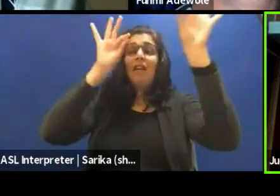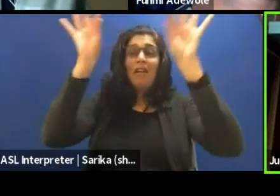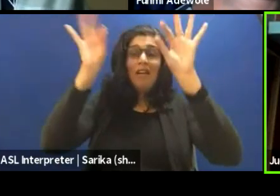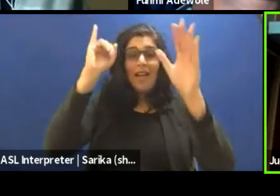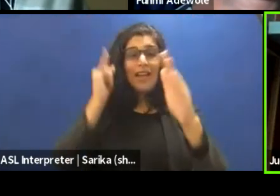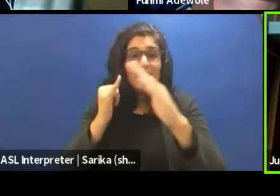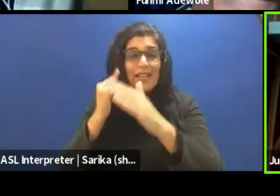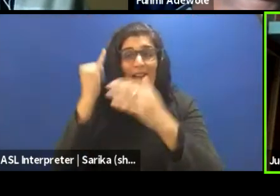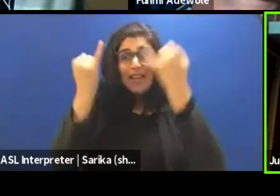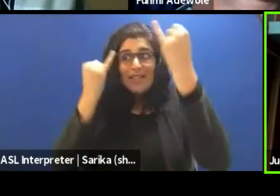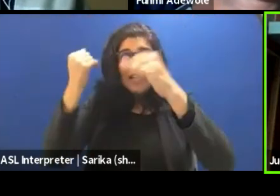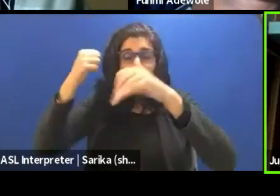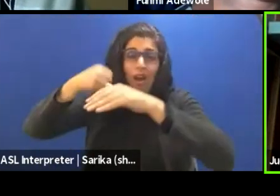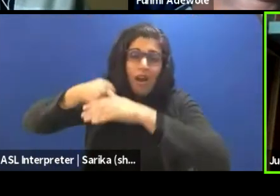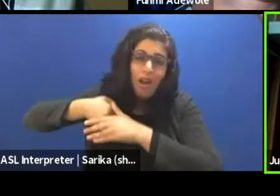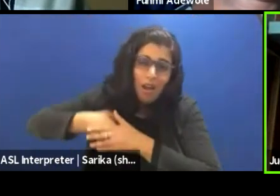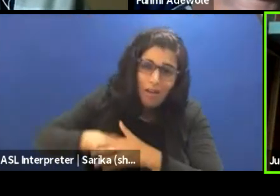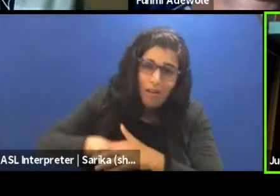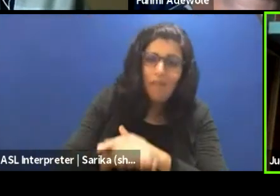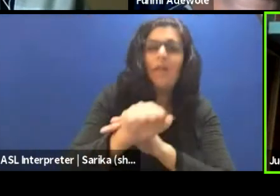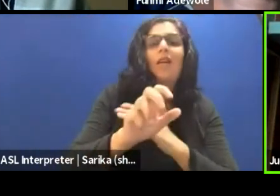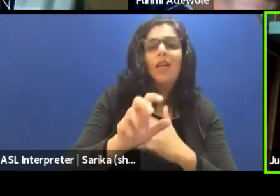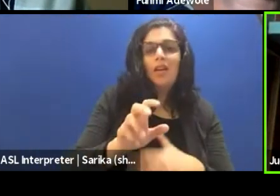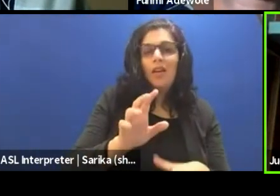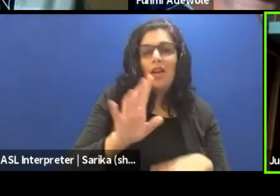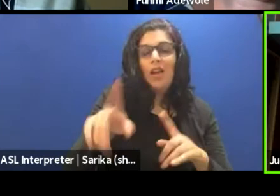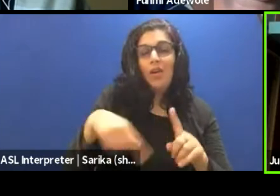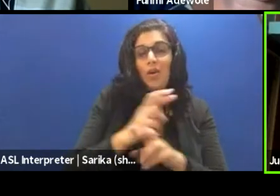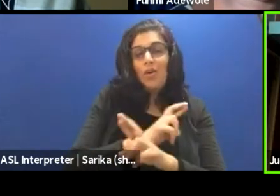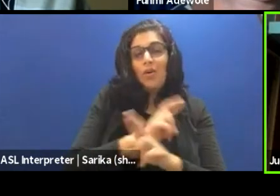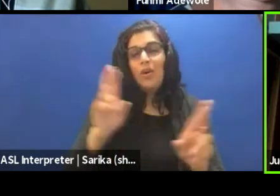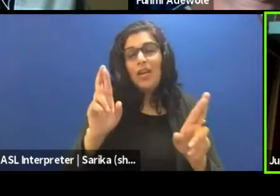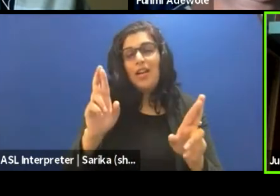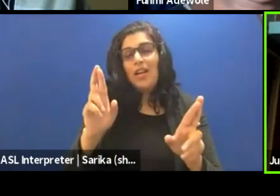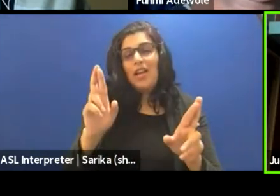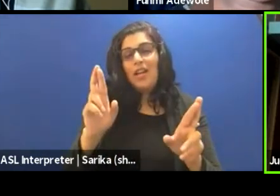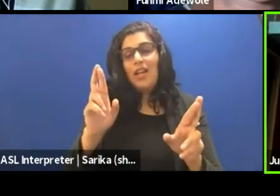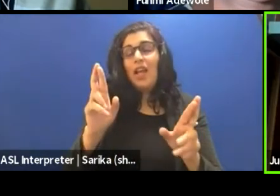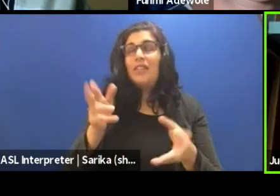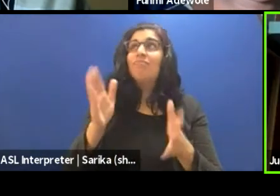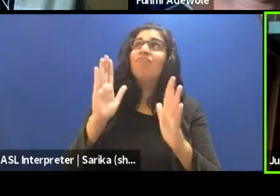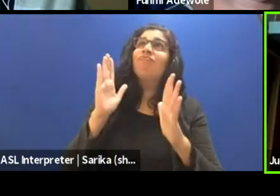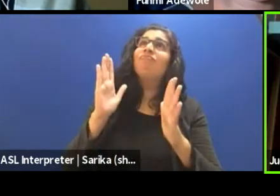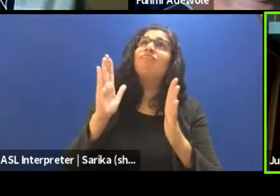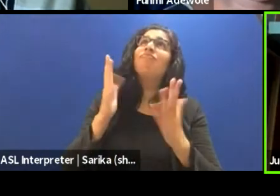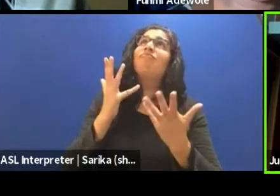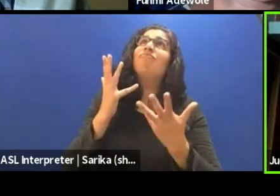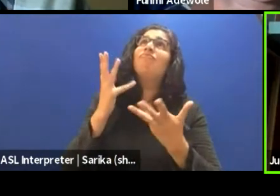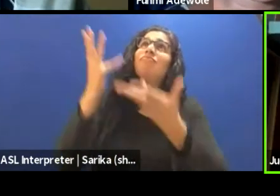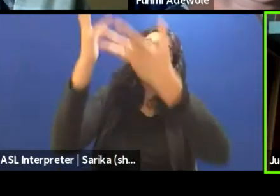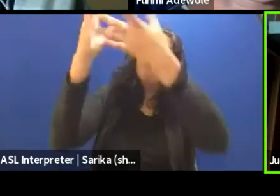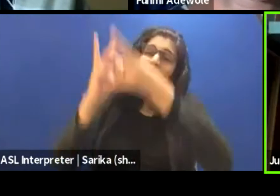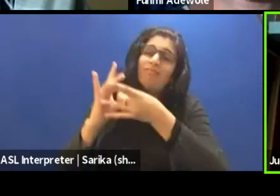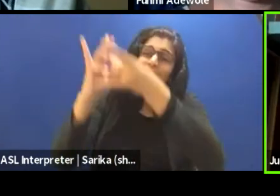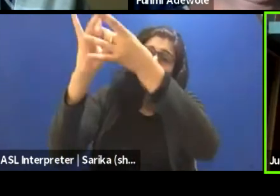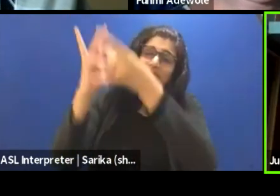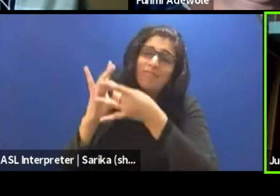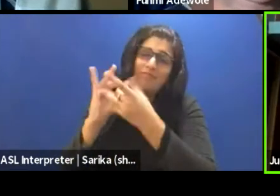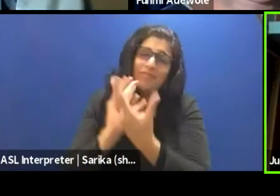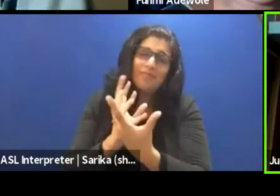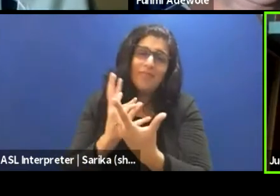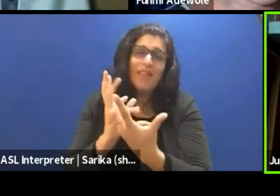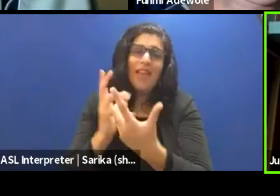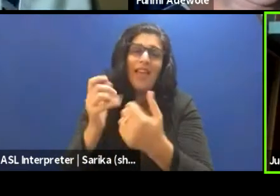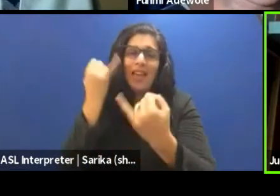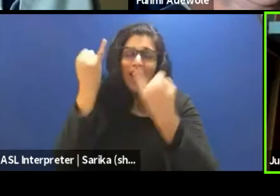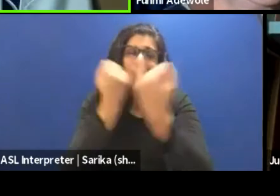And when it finds you ready to be obeisance to the sanctity of it, it embraces you. So that is